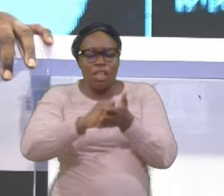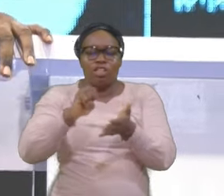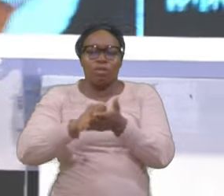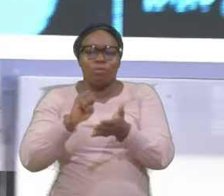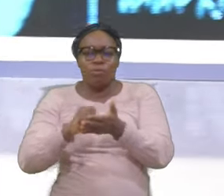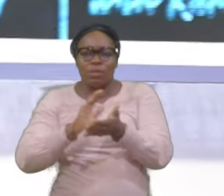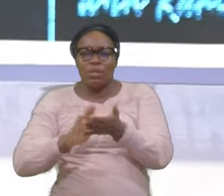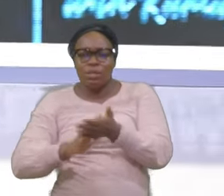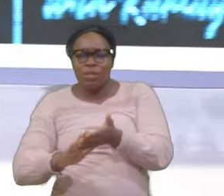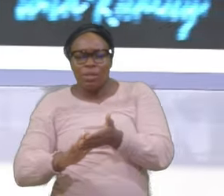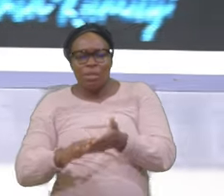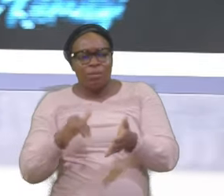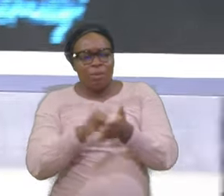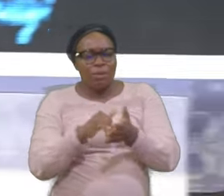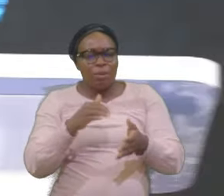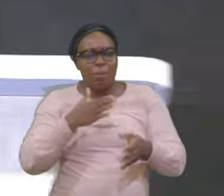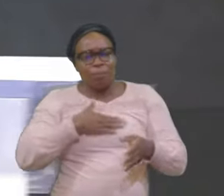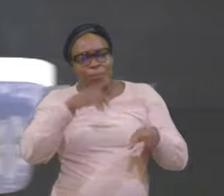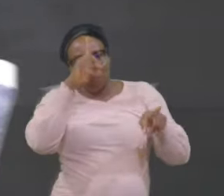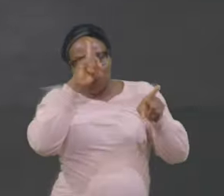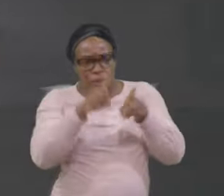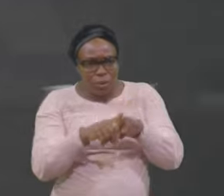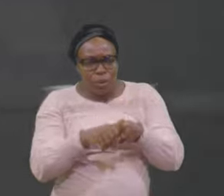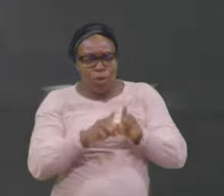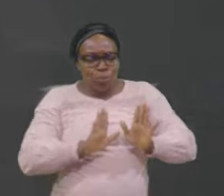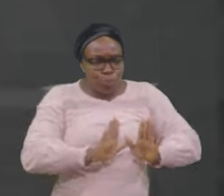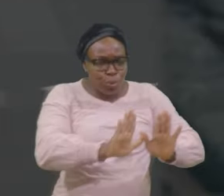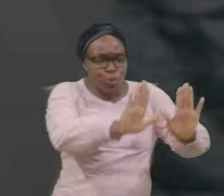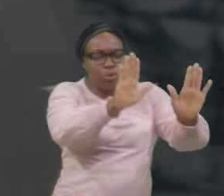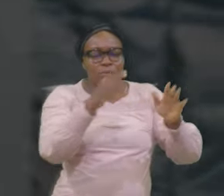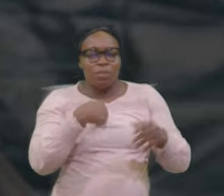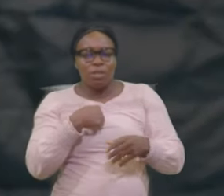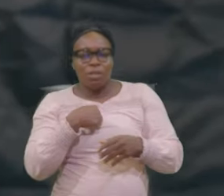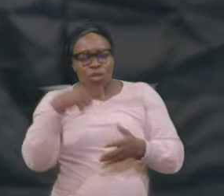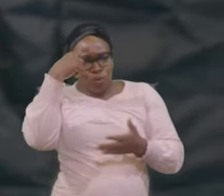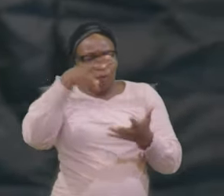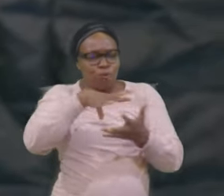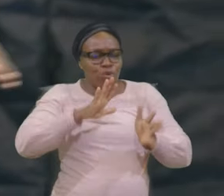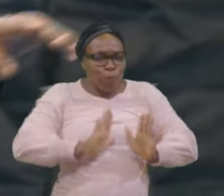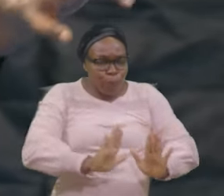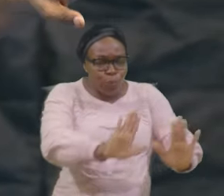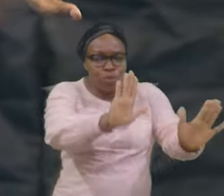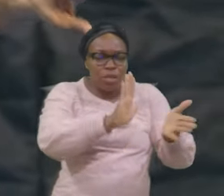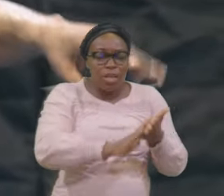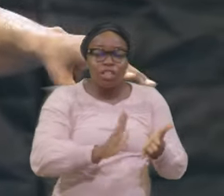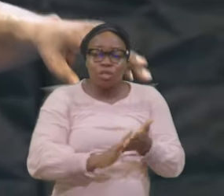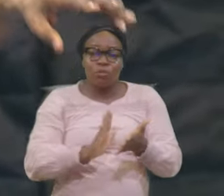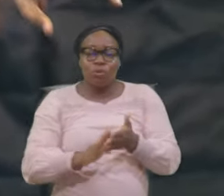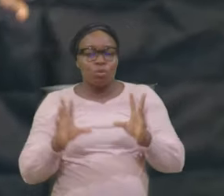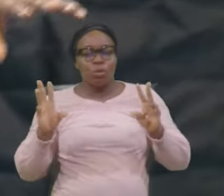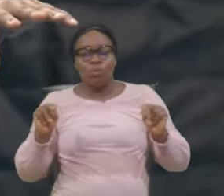Not that The home Condition Pushed me To going Away Not that My